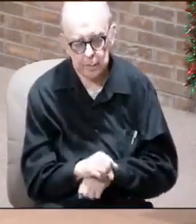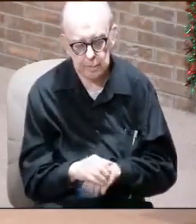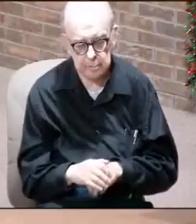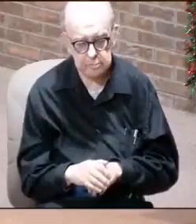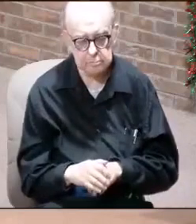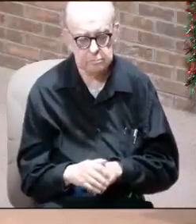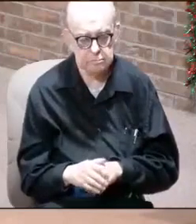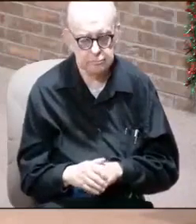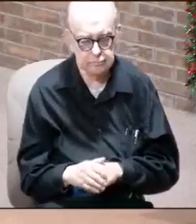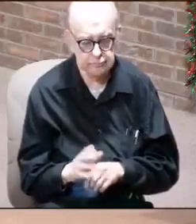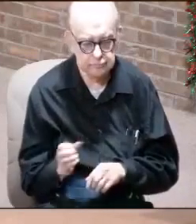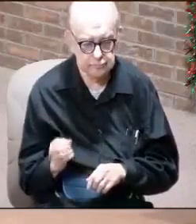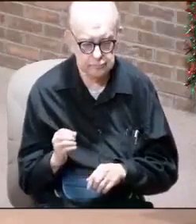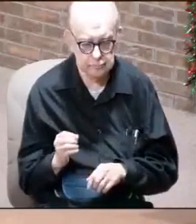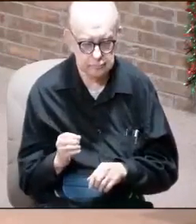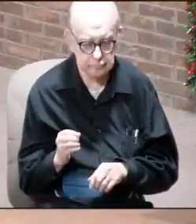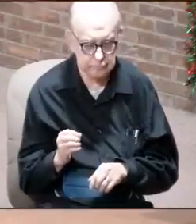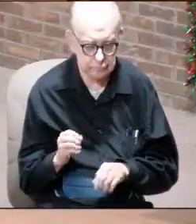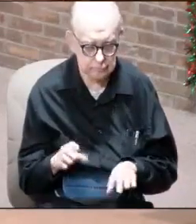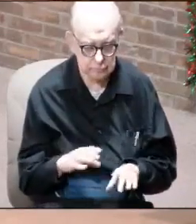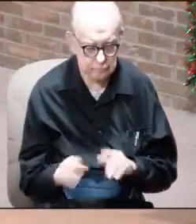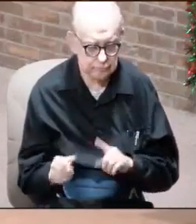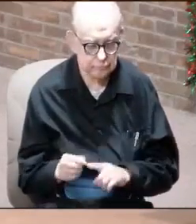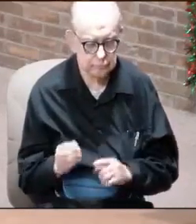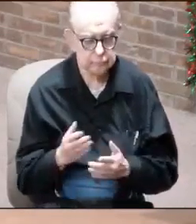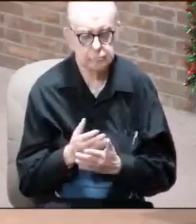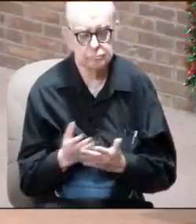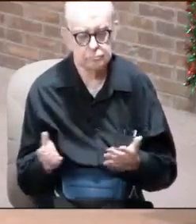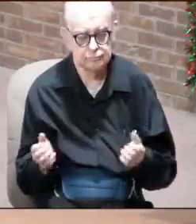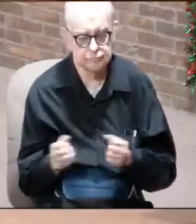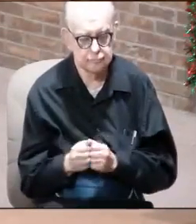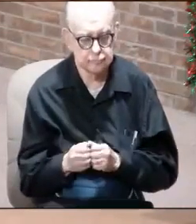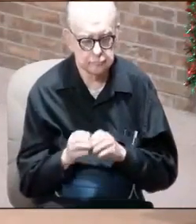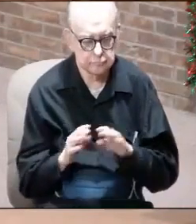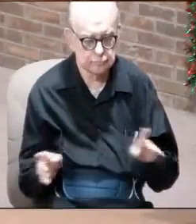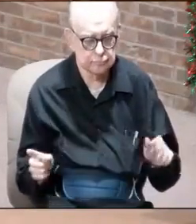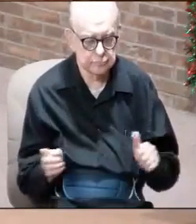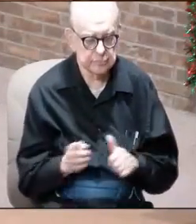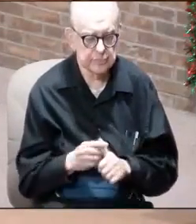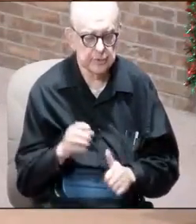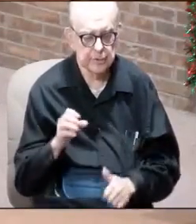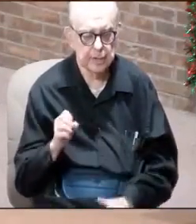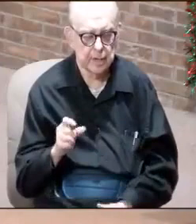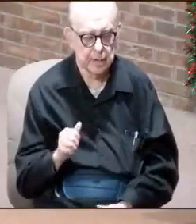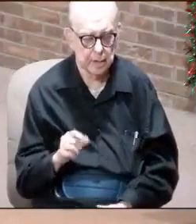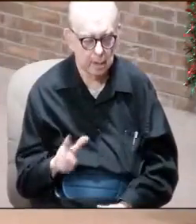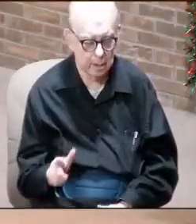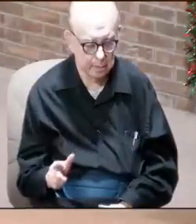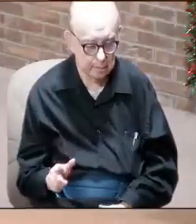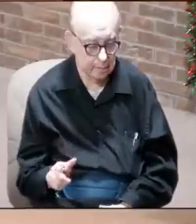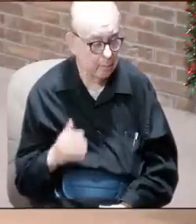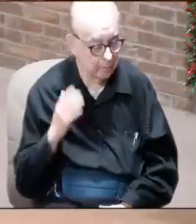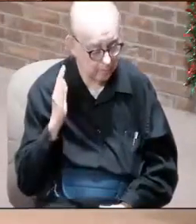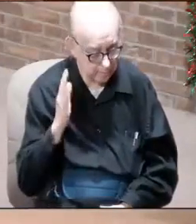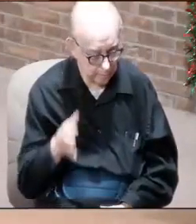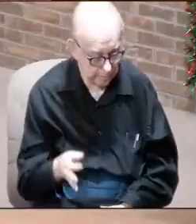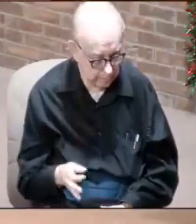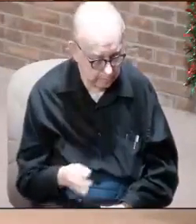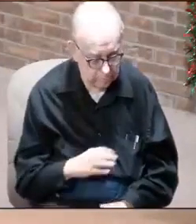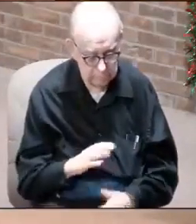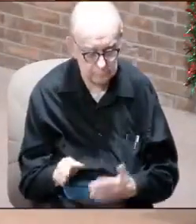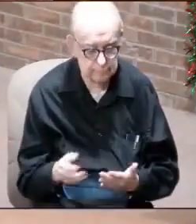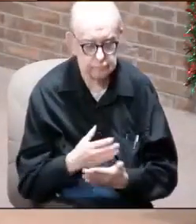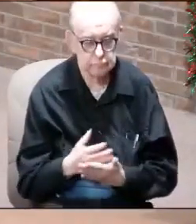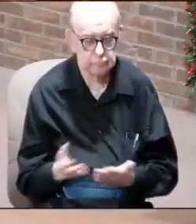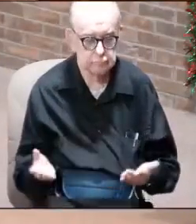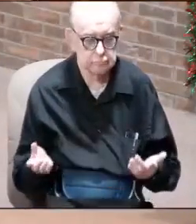And so he's only going to do certain things with the opening of the first seal. Eventually, all of it is